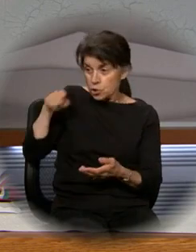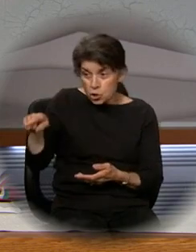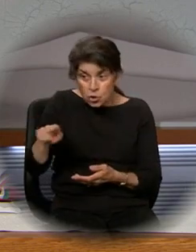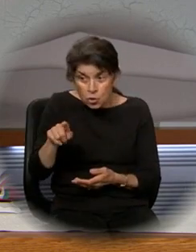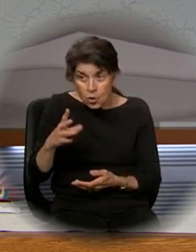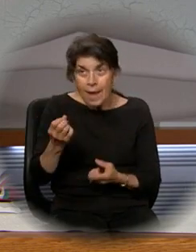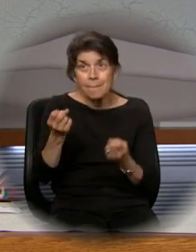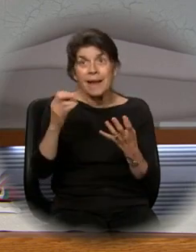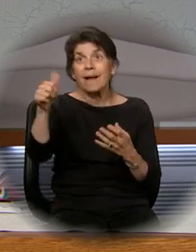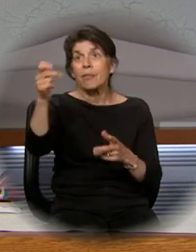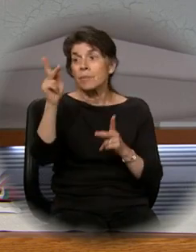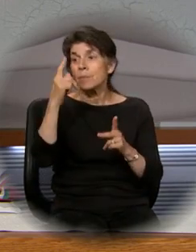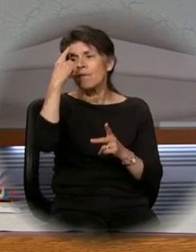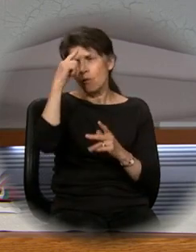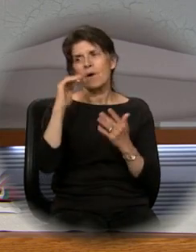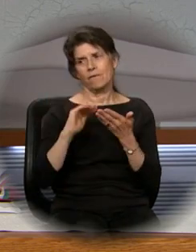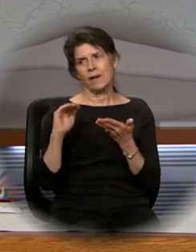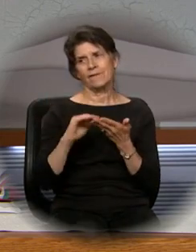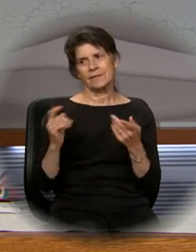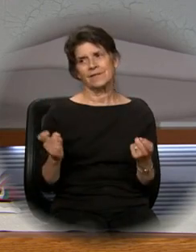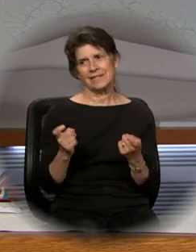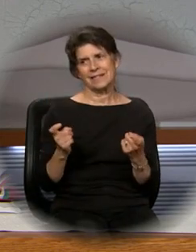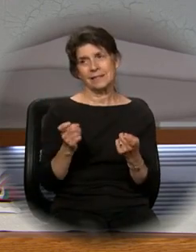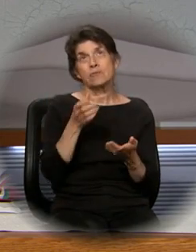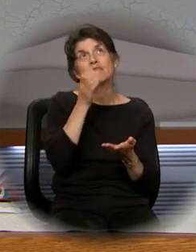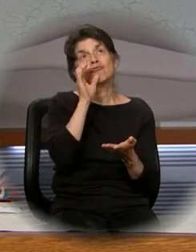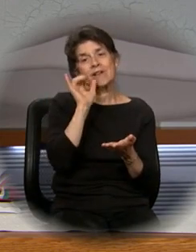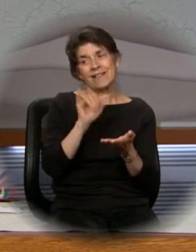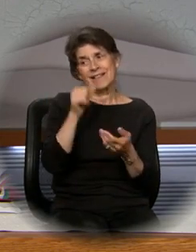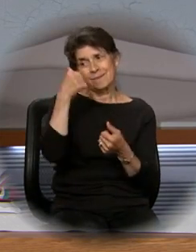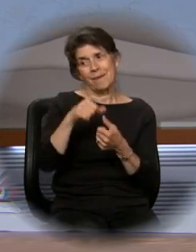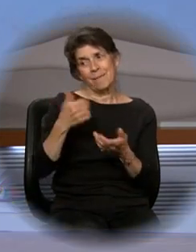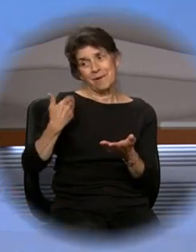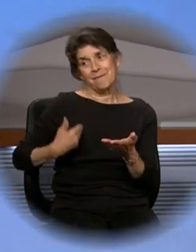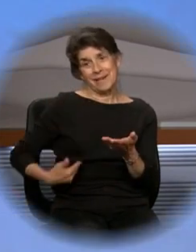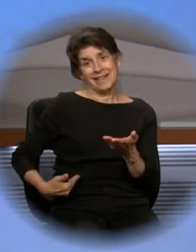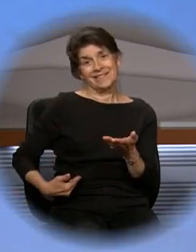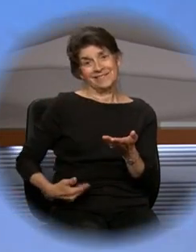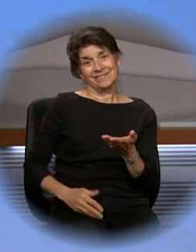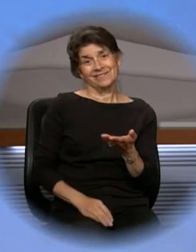many for the forgiveness of sins. Do this in memory of me.